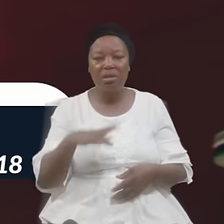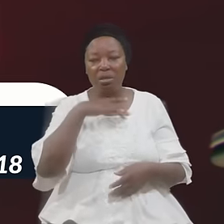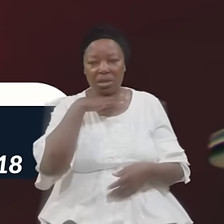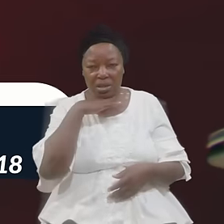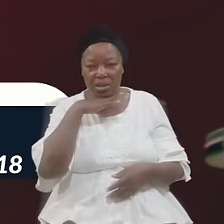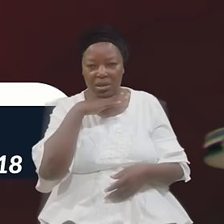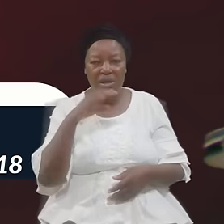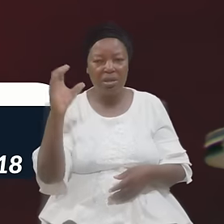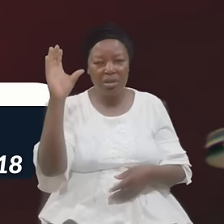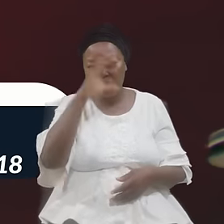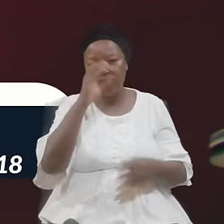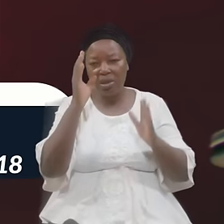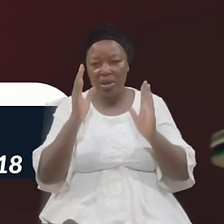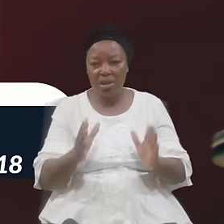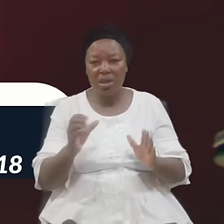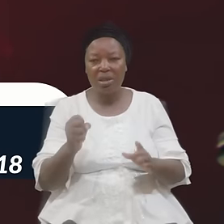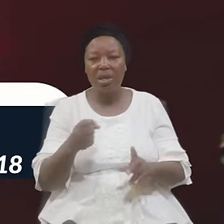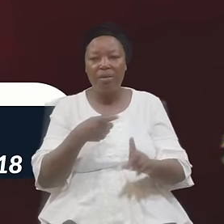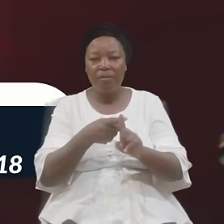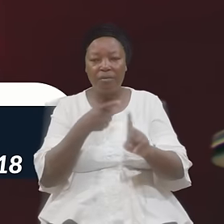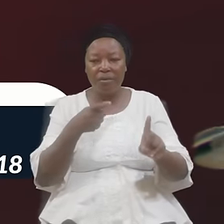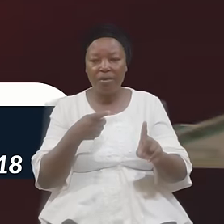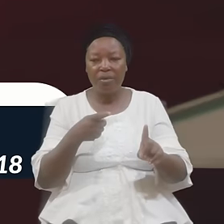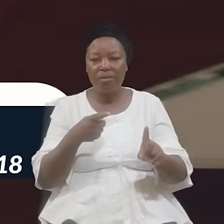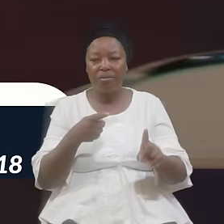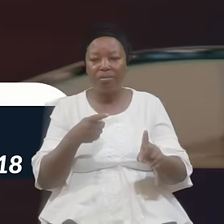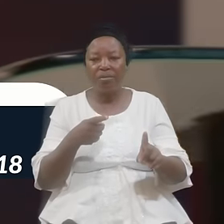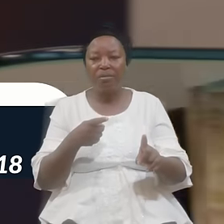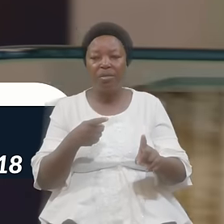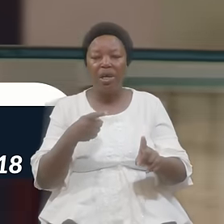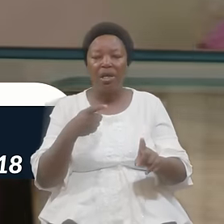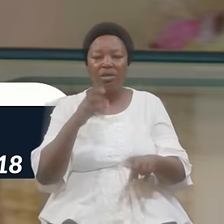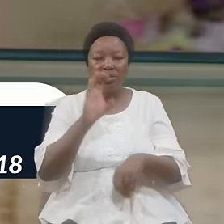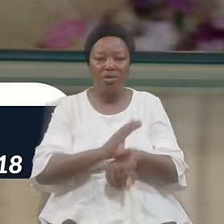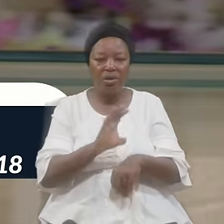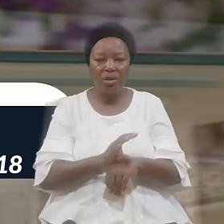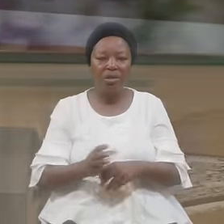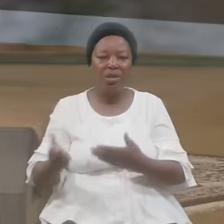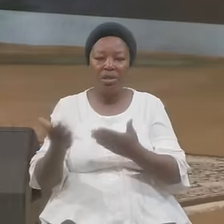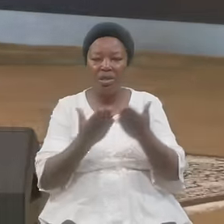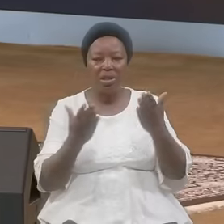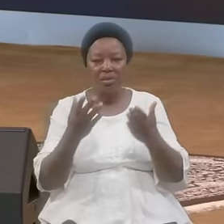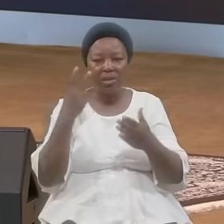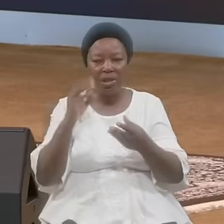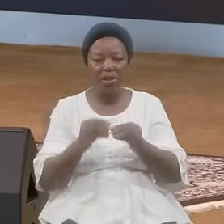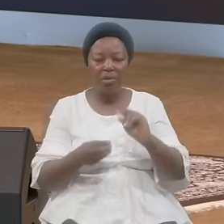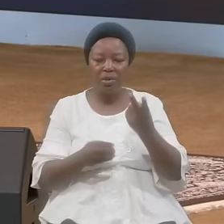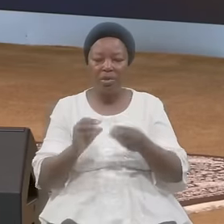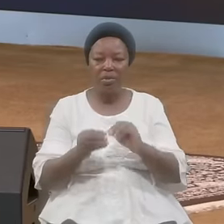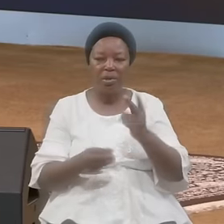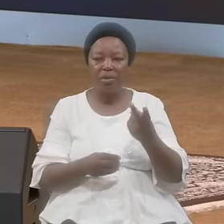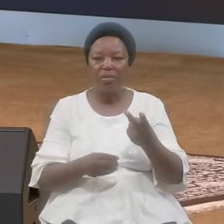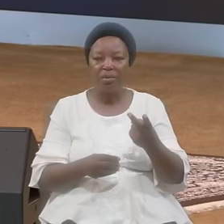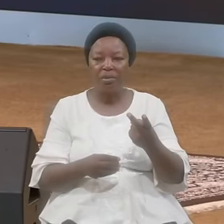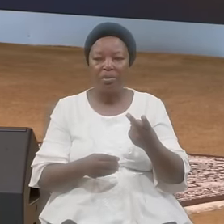Strangers From Sanctuary Service Look at Number Two Here Number